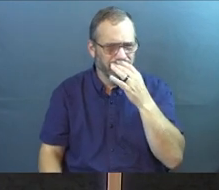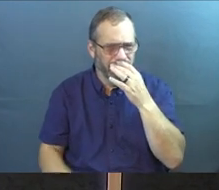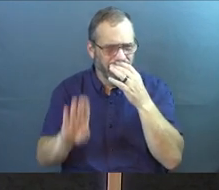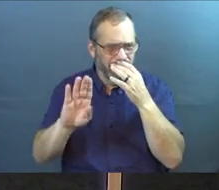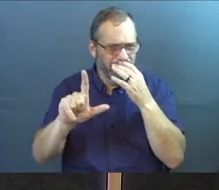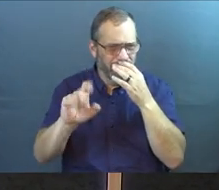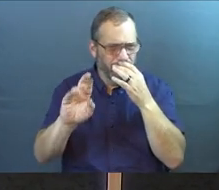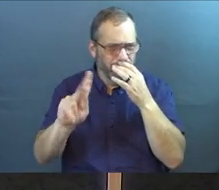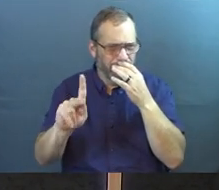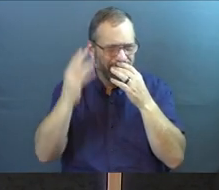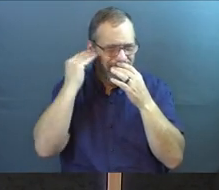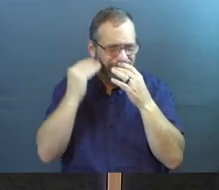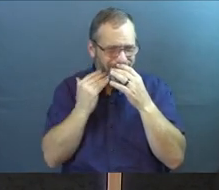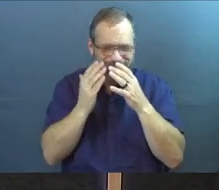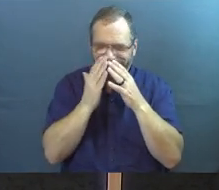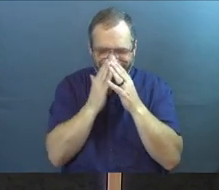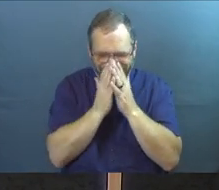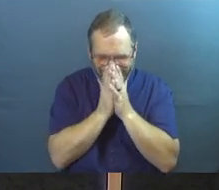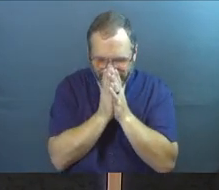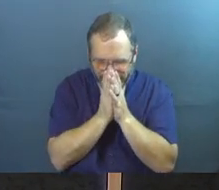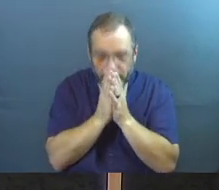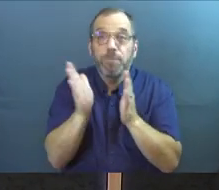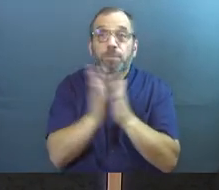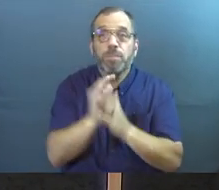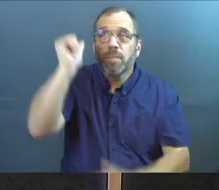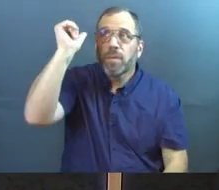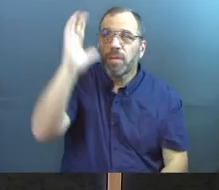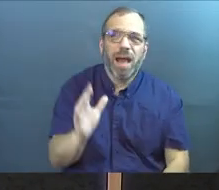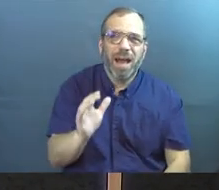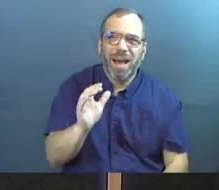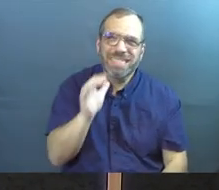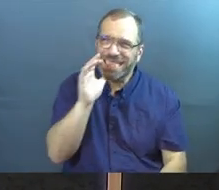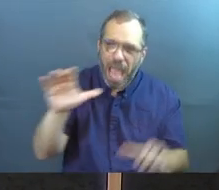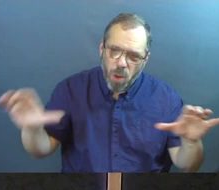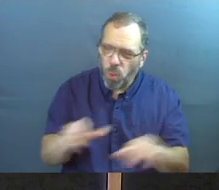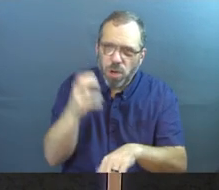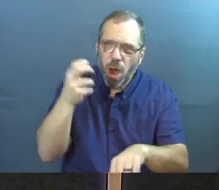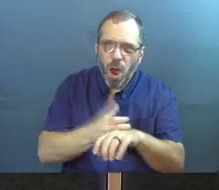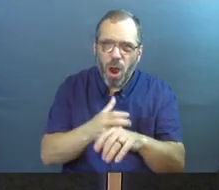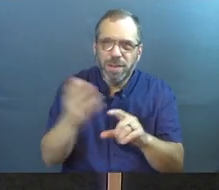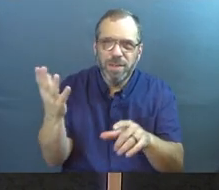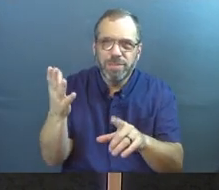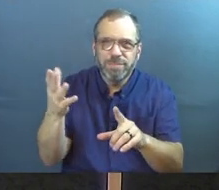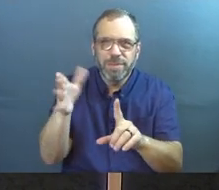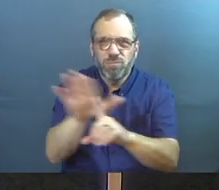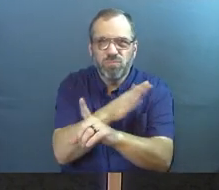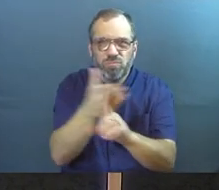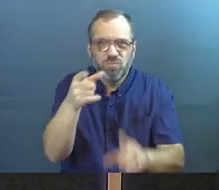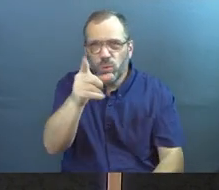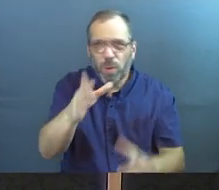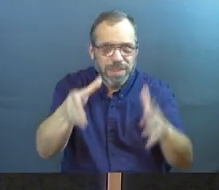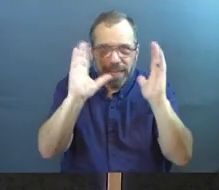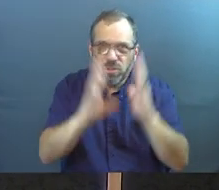God does not need to work harder at winning your attention, Christian.